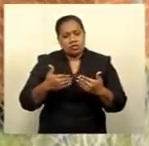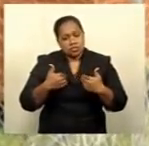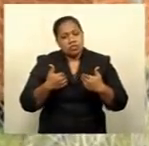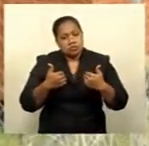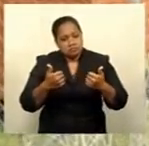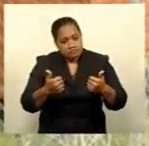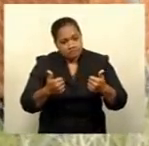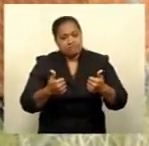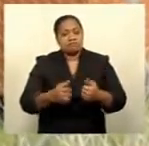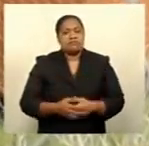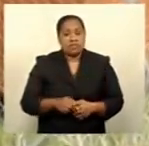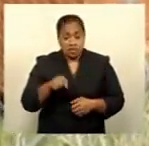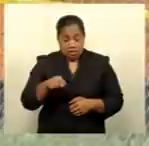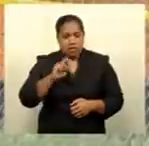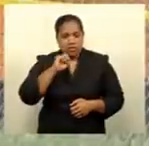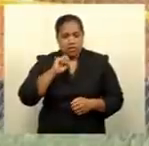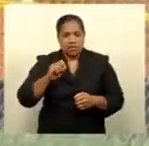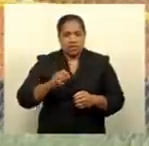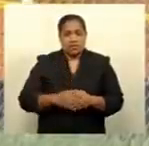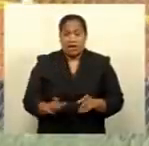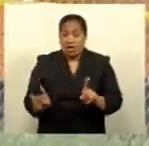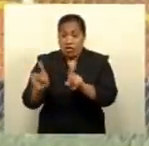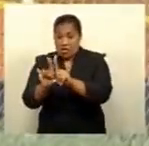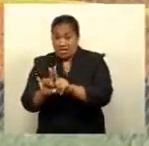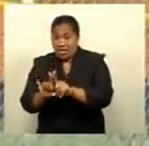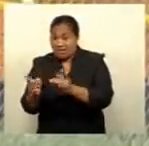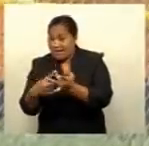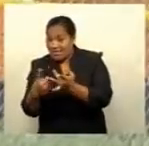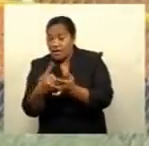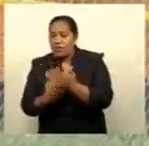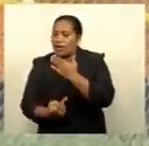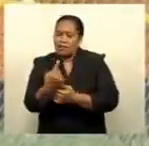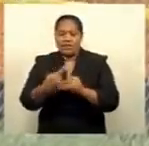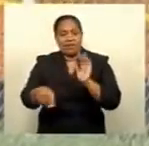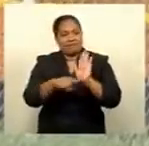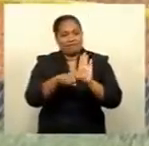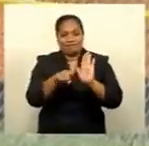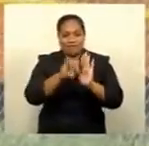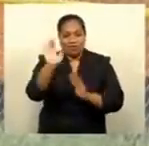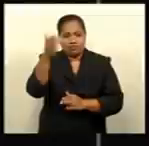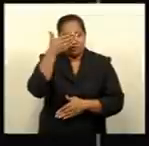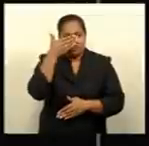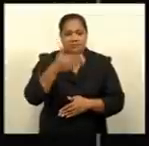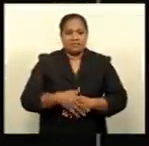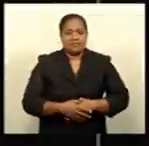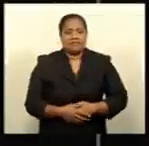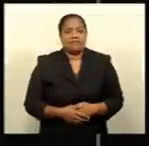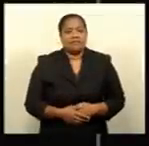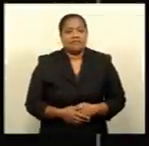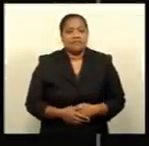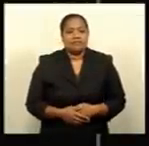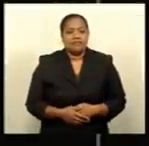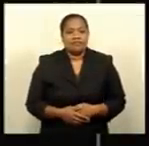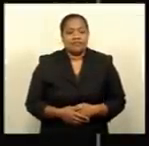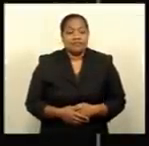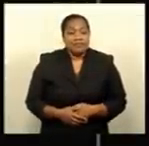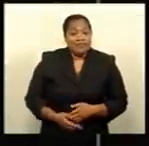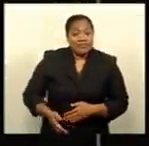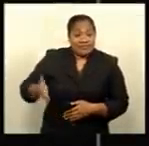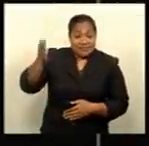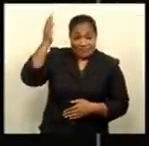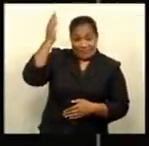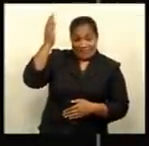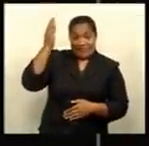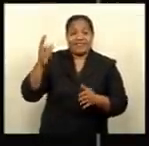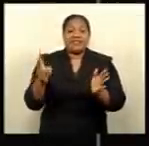continue to return negative test results. Eleanor Turanga-Ibu, FBC News. The vice chancellor of the Fiji